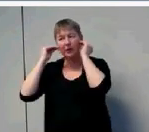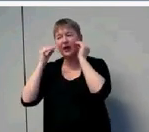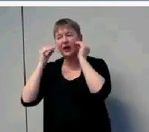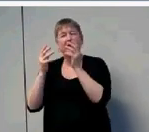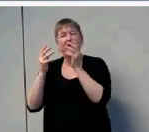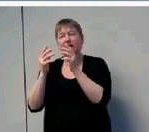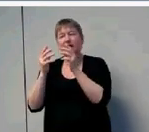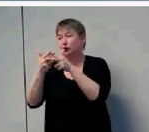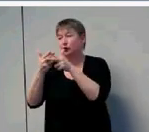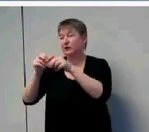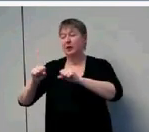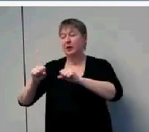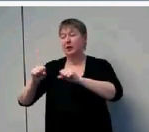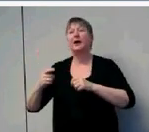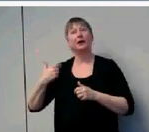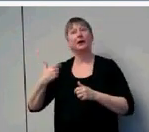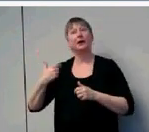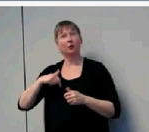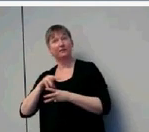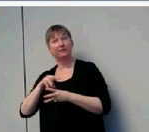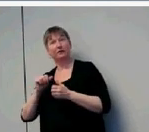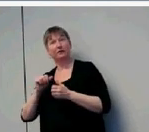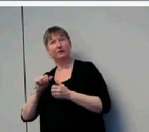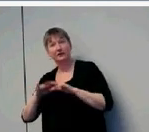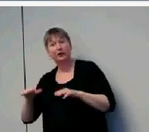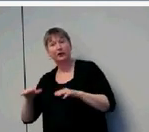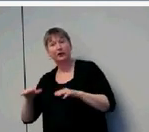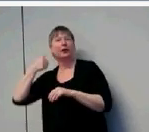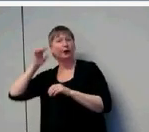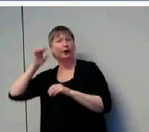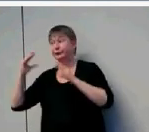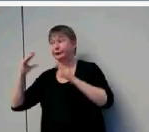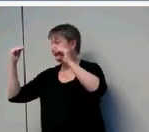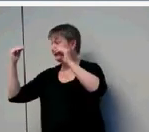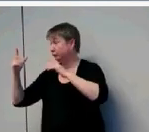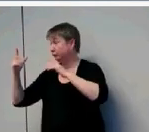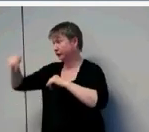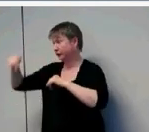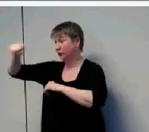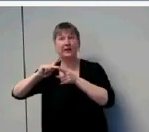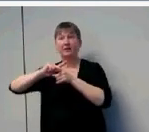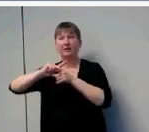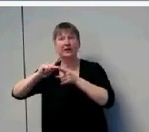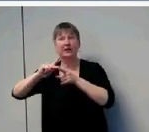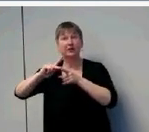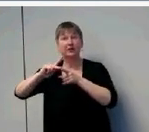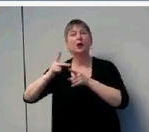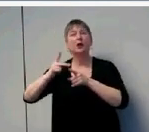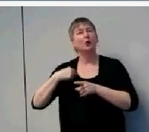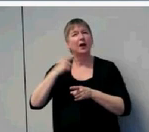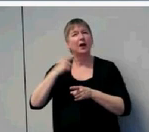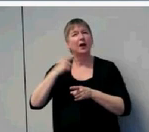we, as audiologists, parent-infant teachers, preschool teachers, and so forth, need to understand this is bi